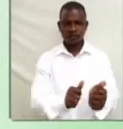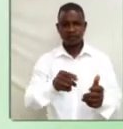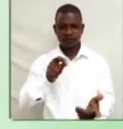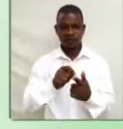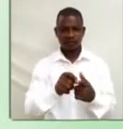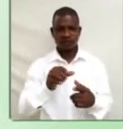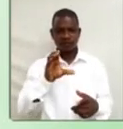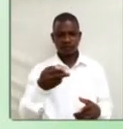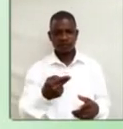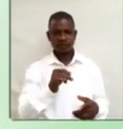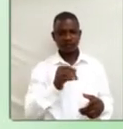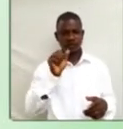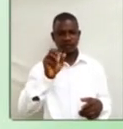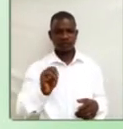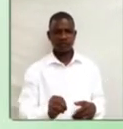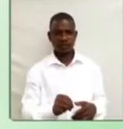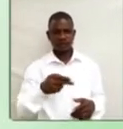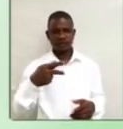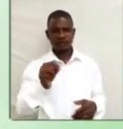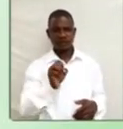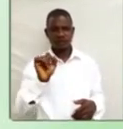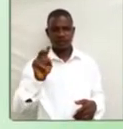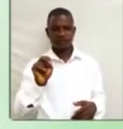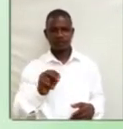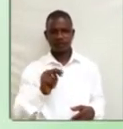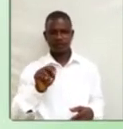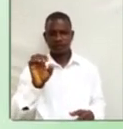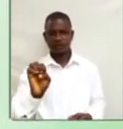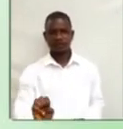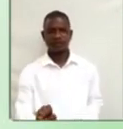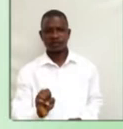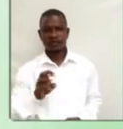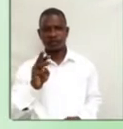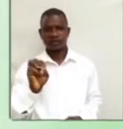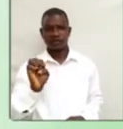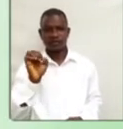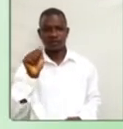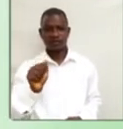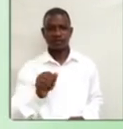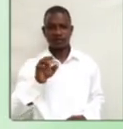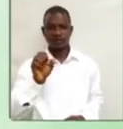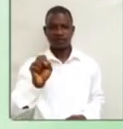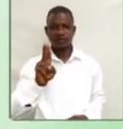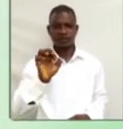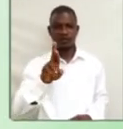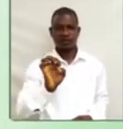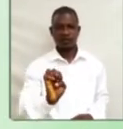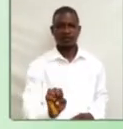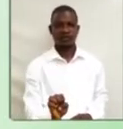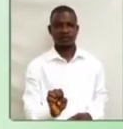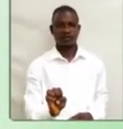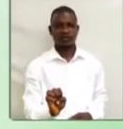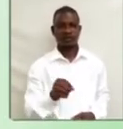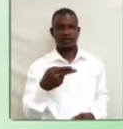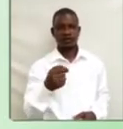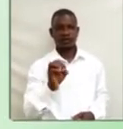-H-A-M-P-A-G-N-E. M-E-A-S-U-R-E. H